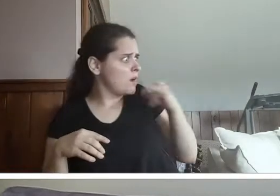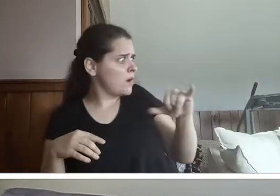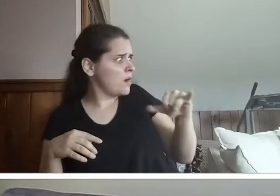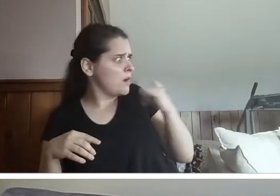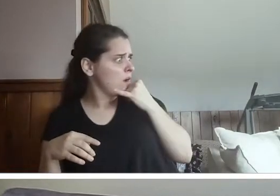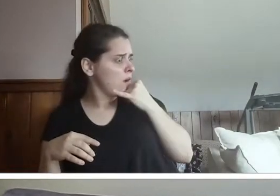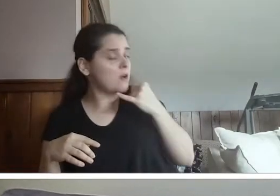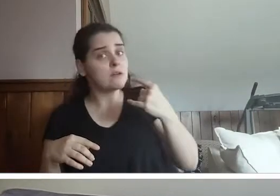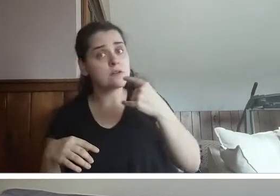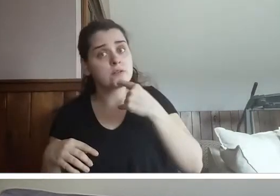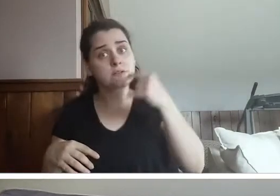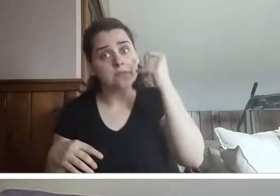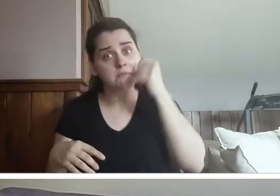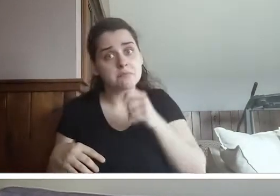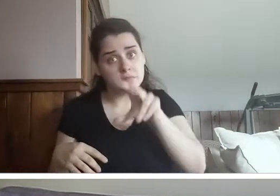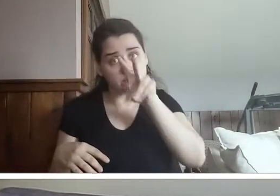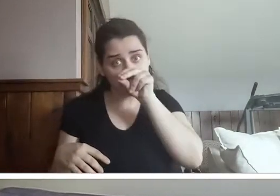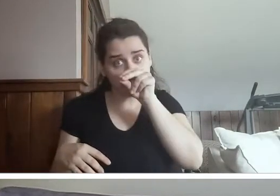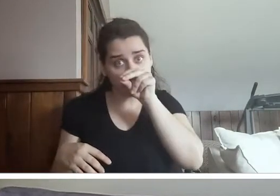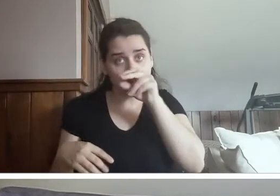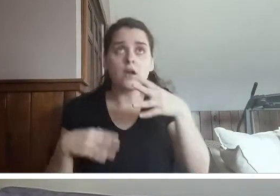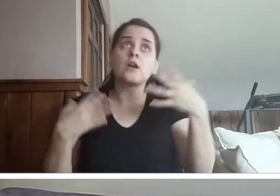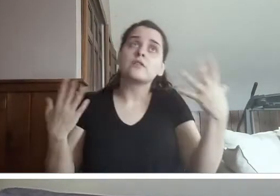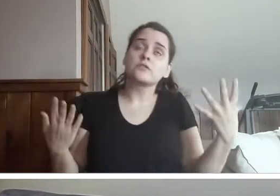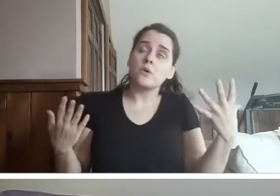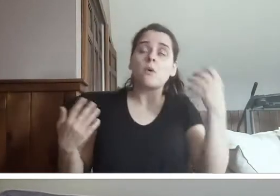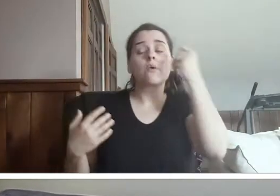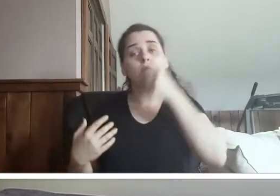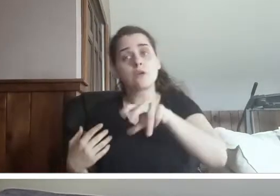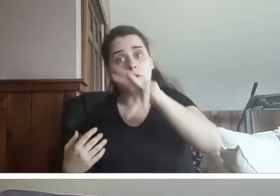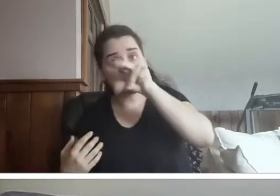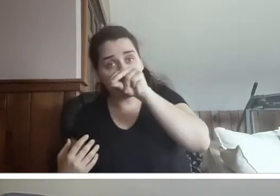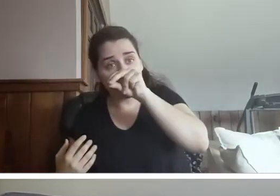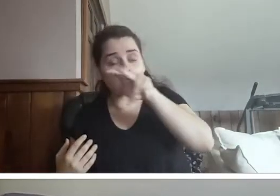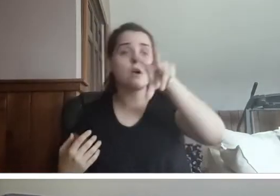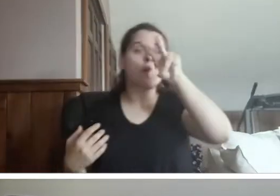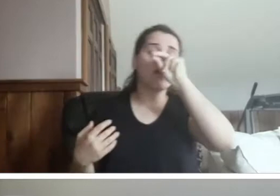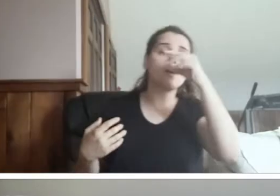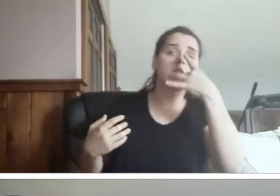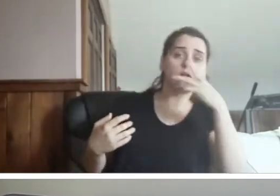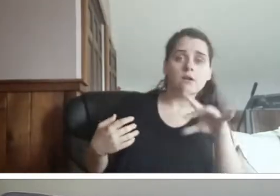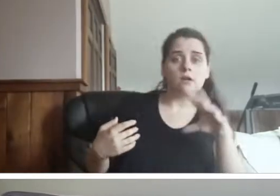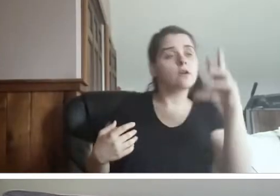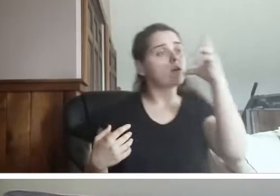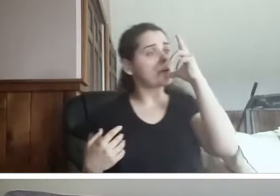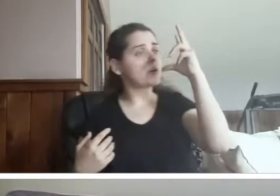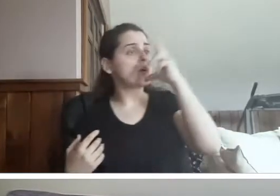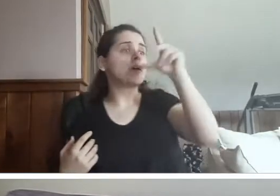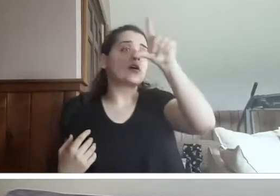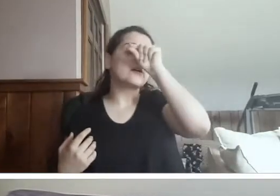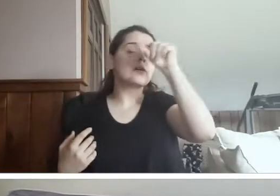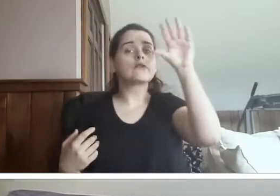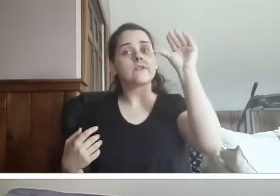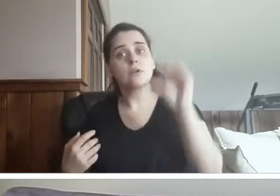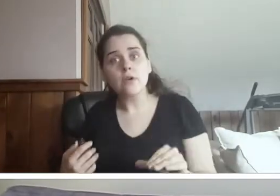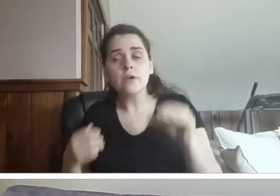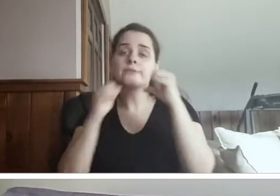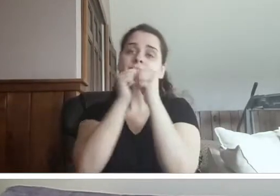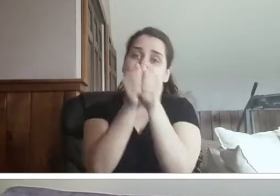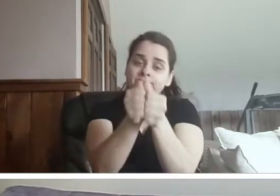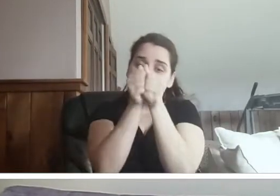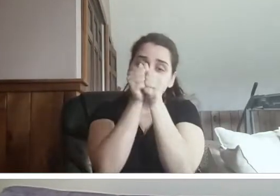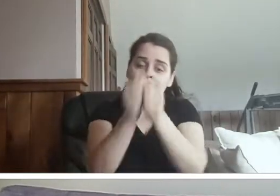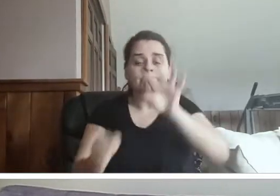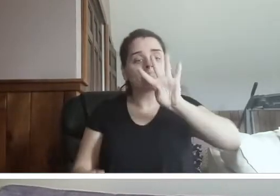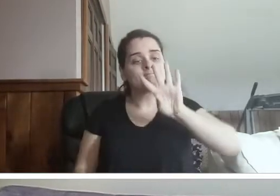Goosey Lucy and Ducky Lucky and Henny Penny and Chicken Little went to tell the king.